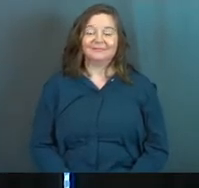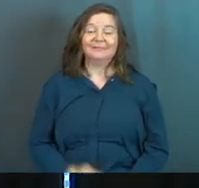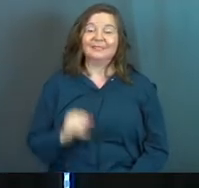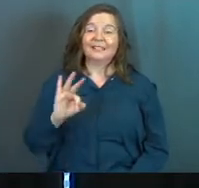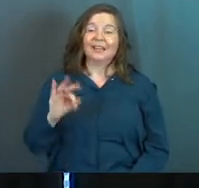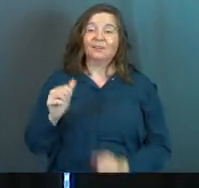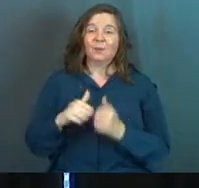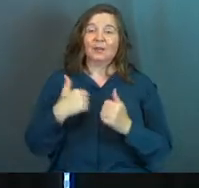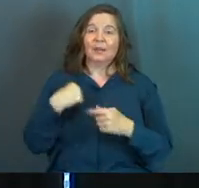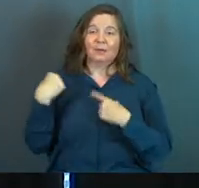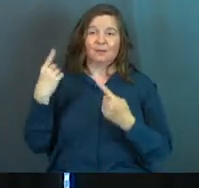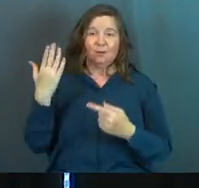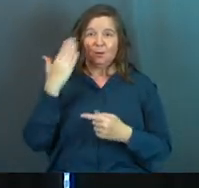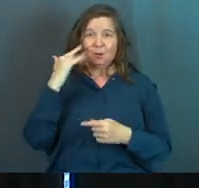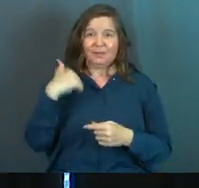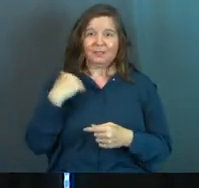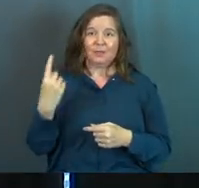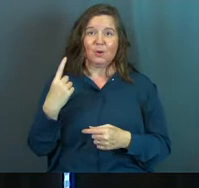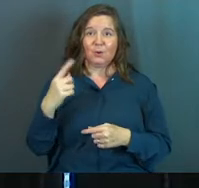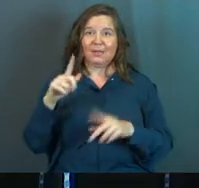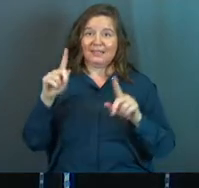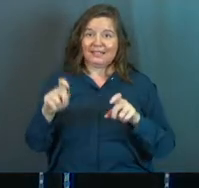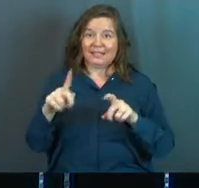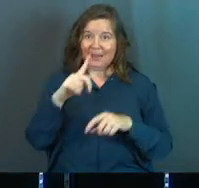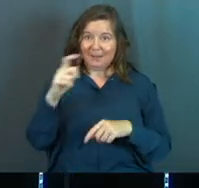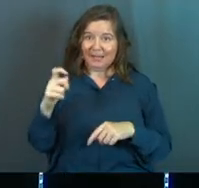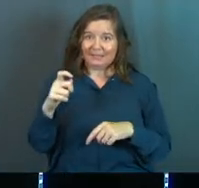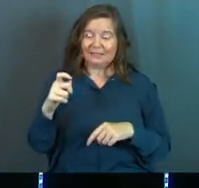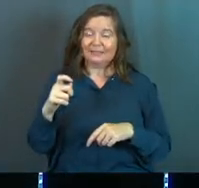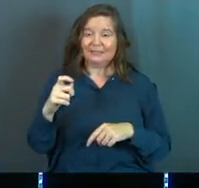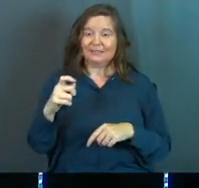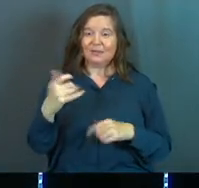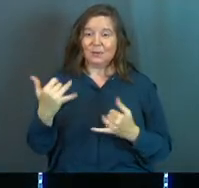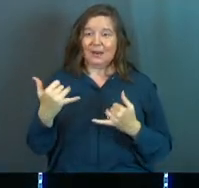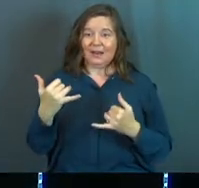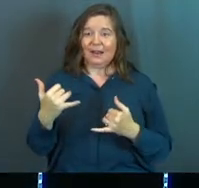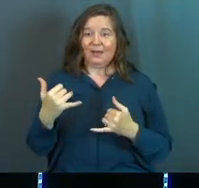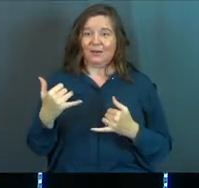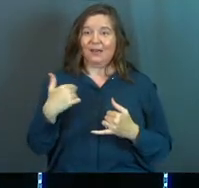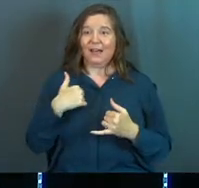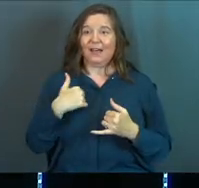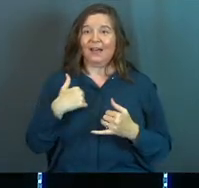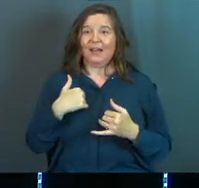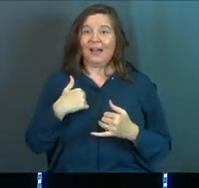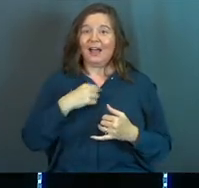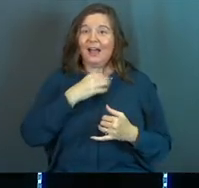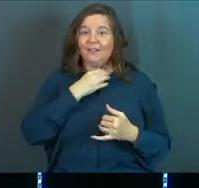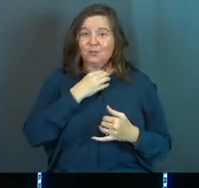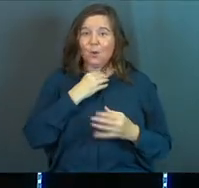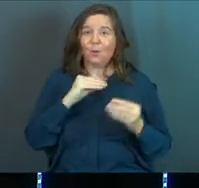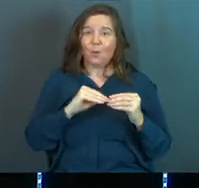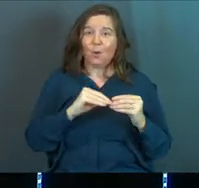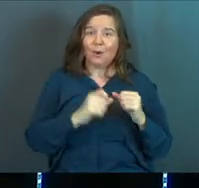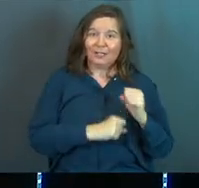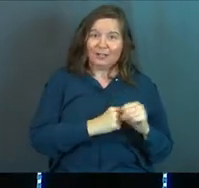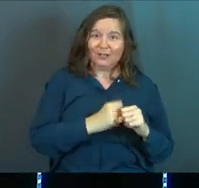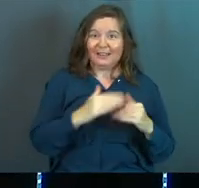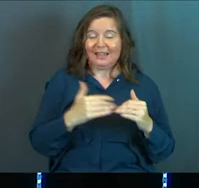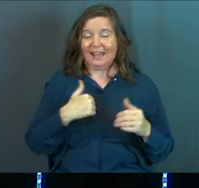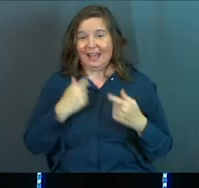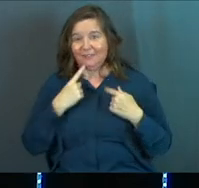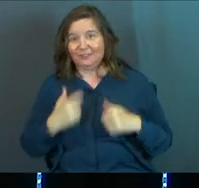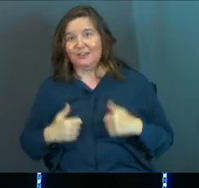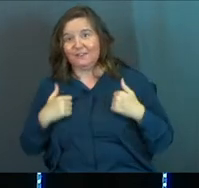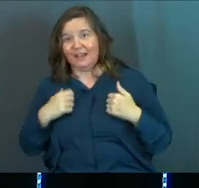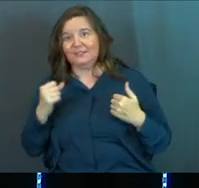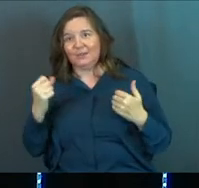If you've been with us before, you know this is always the test because right now, I have choked more years than I've